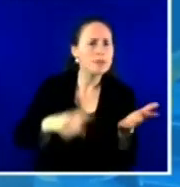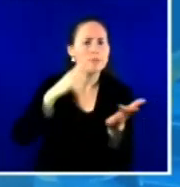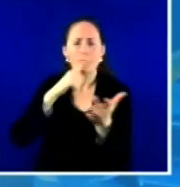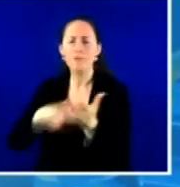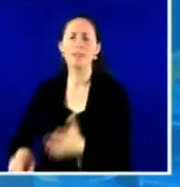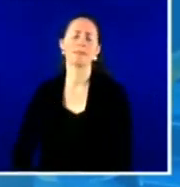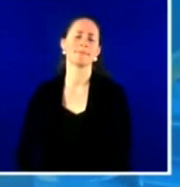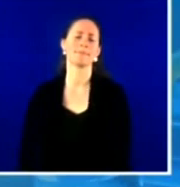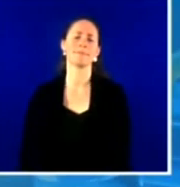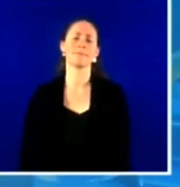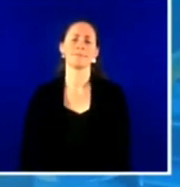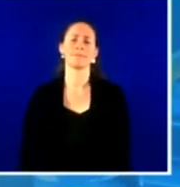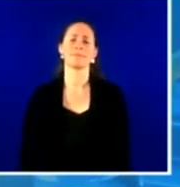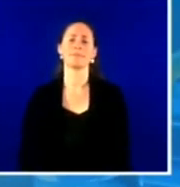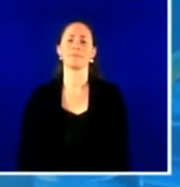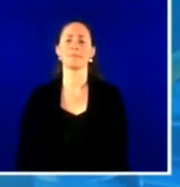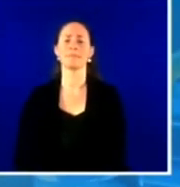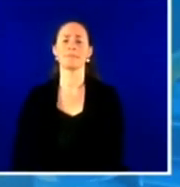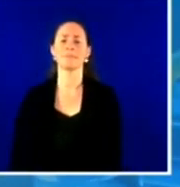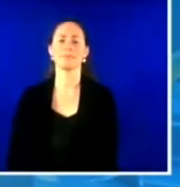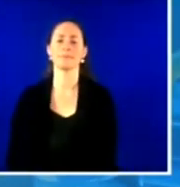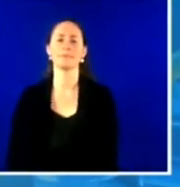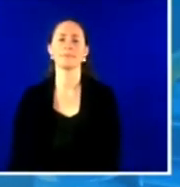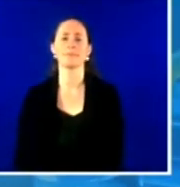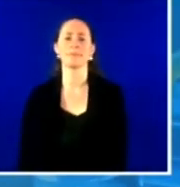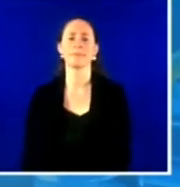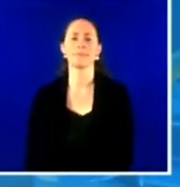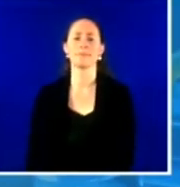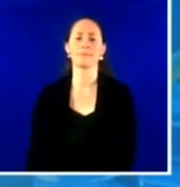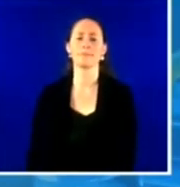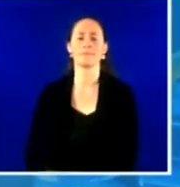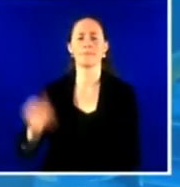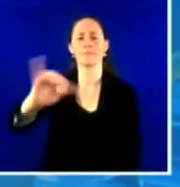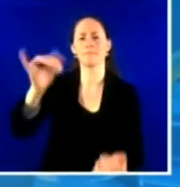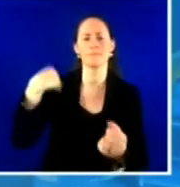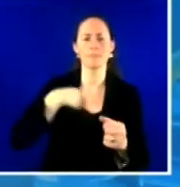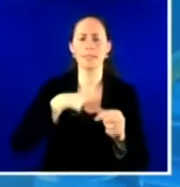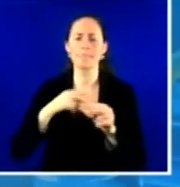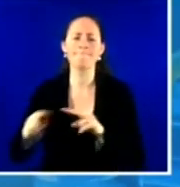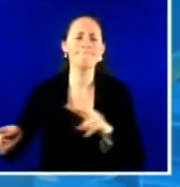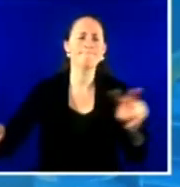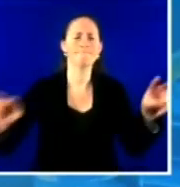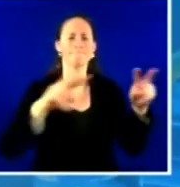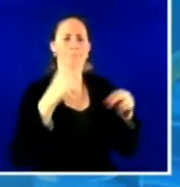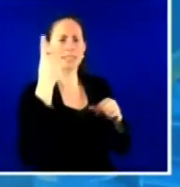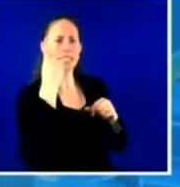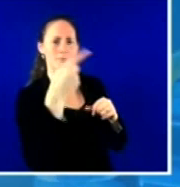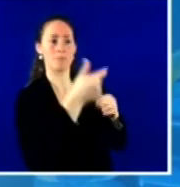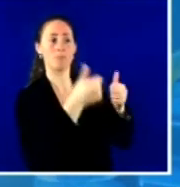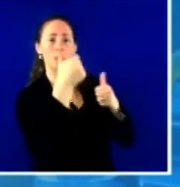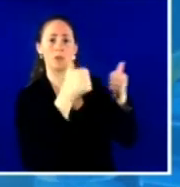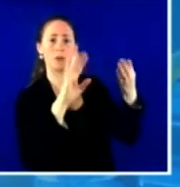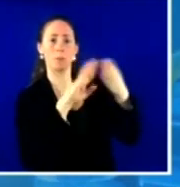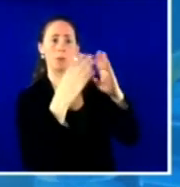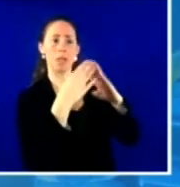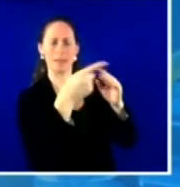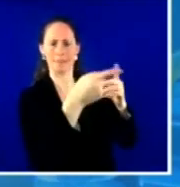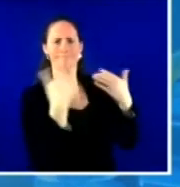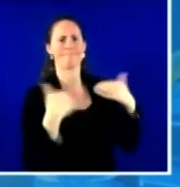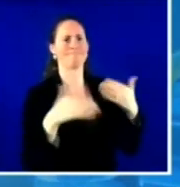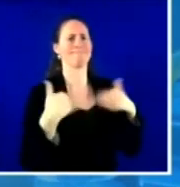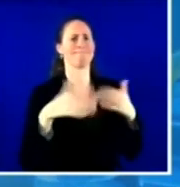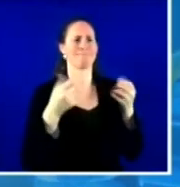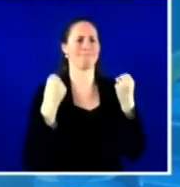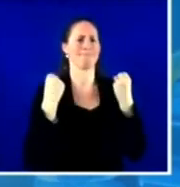vaccine-hesitant communities, where we believe that personalized touch can really make a difference. And we,